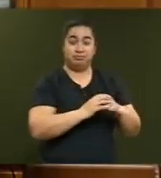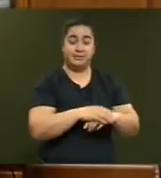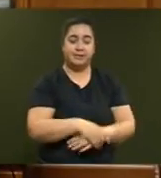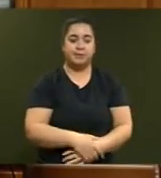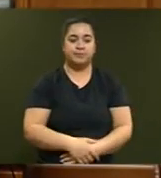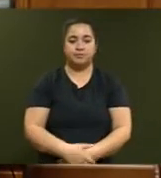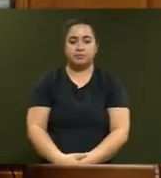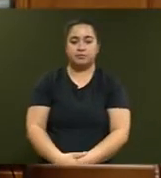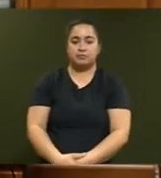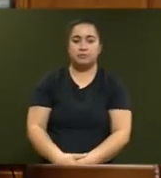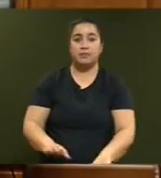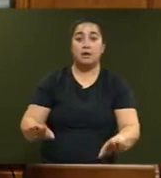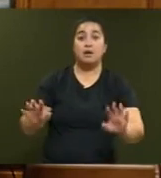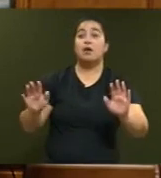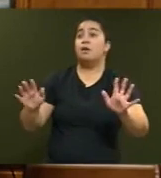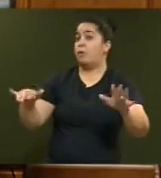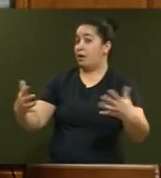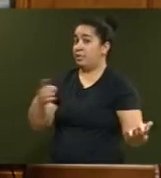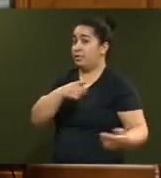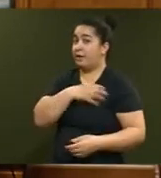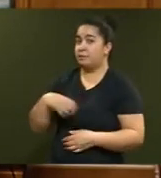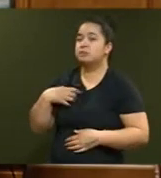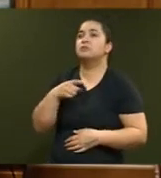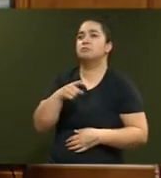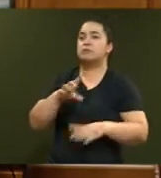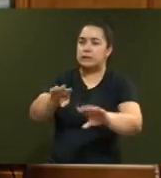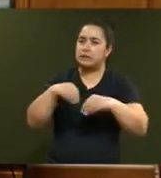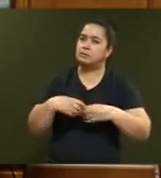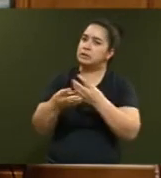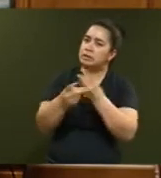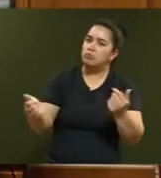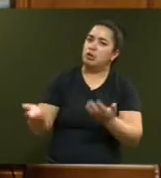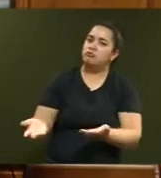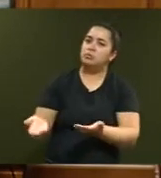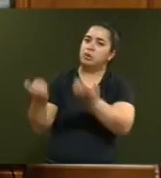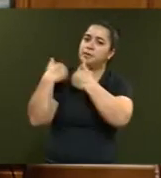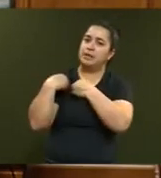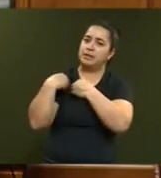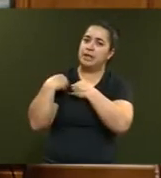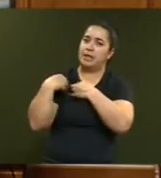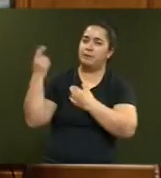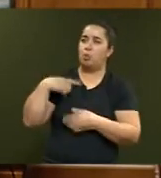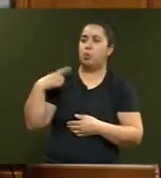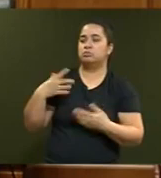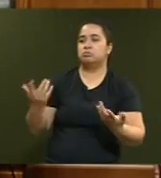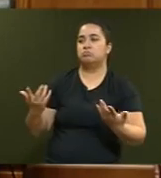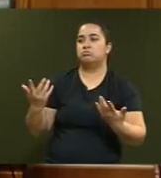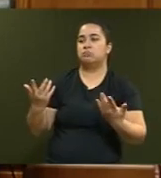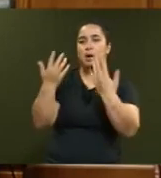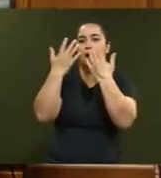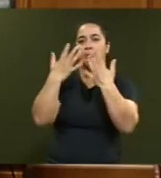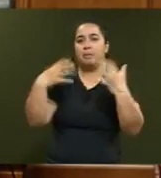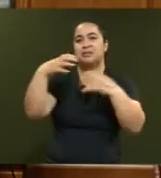Well, while the government has taken some responsibility of leadership because of the fact that public sector